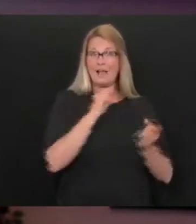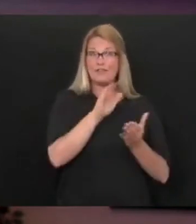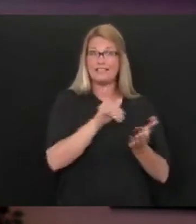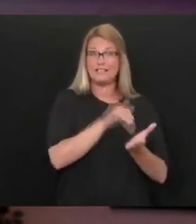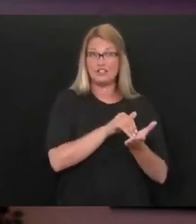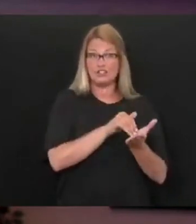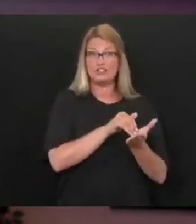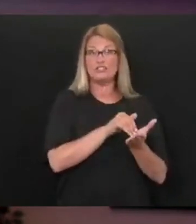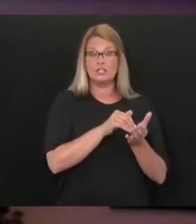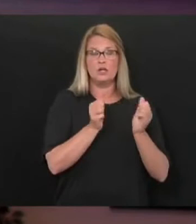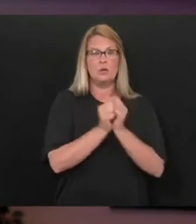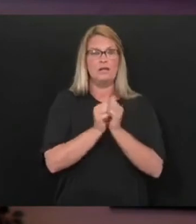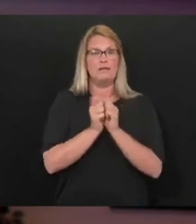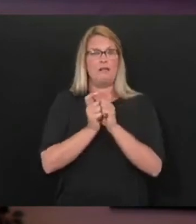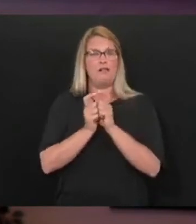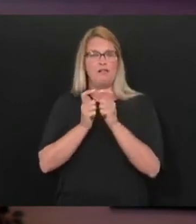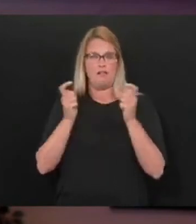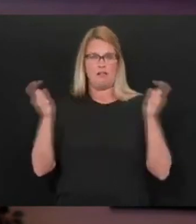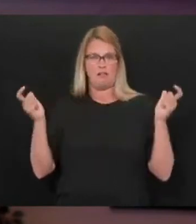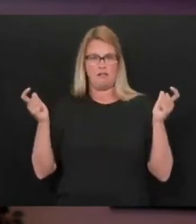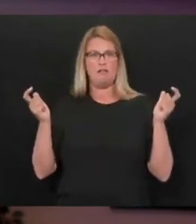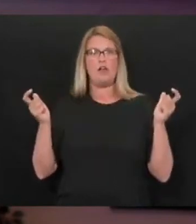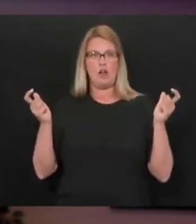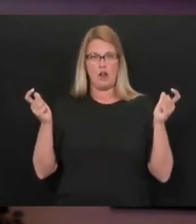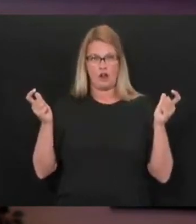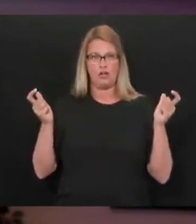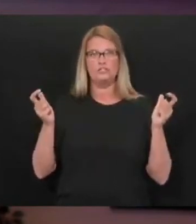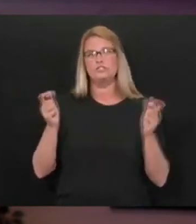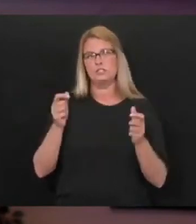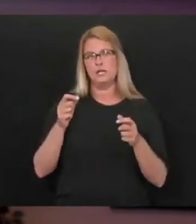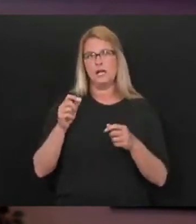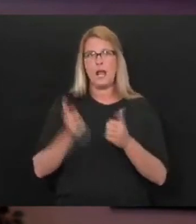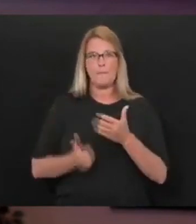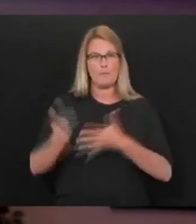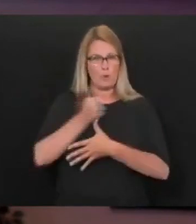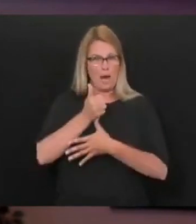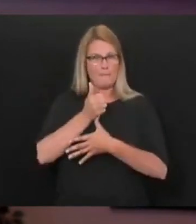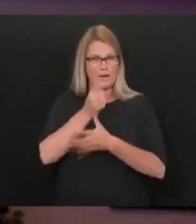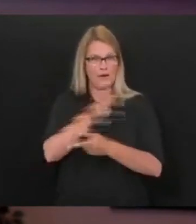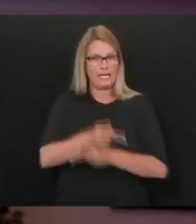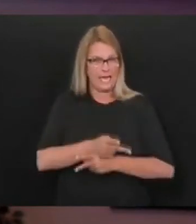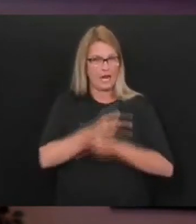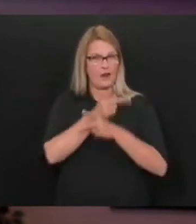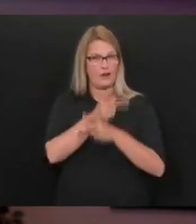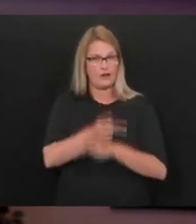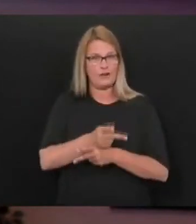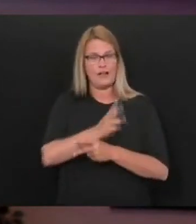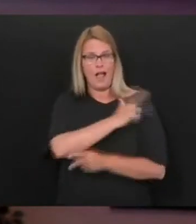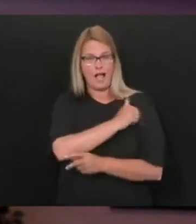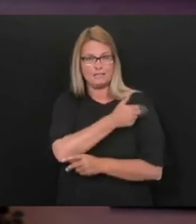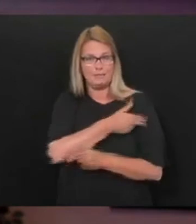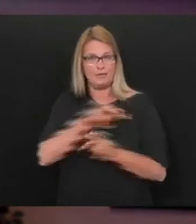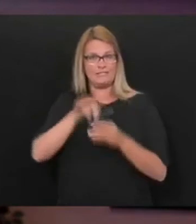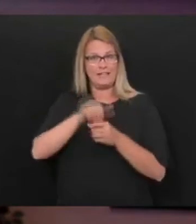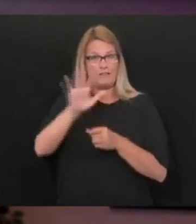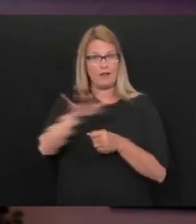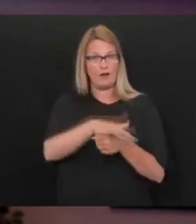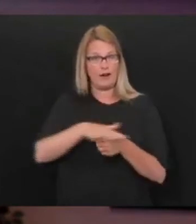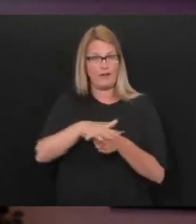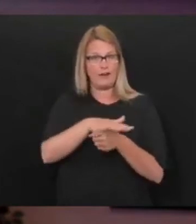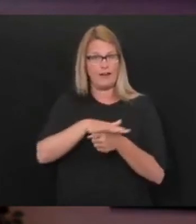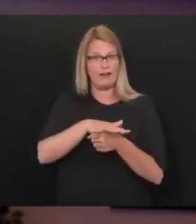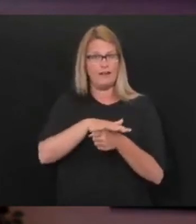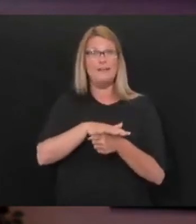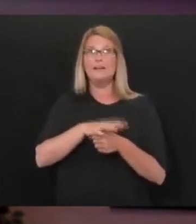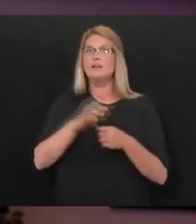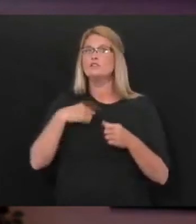larger tertiary and quaternary care hospitals in the area so that we can use